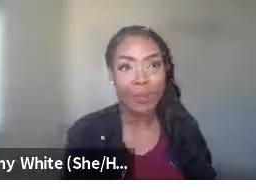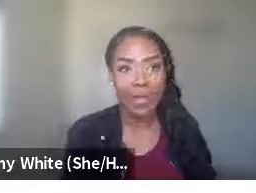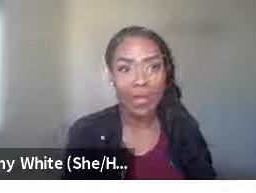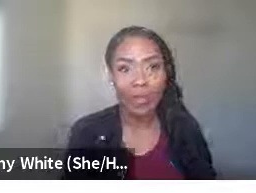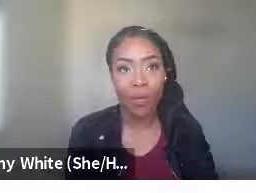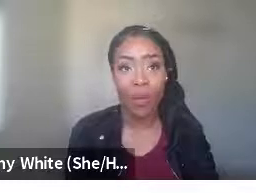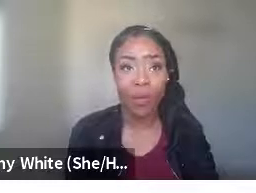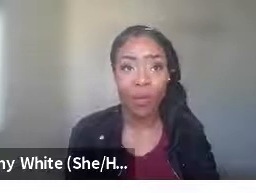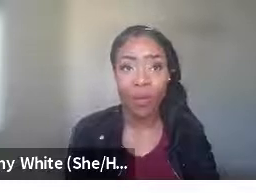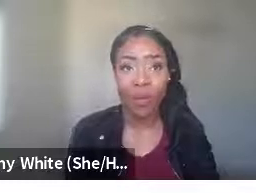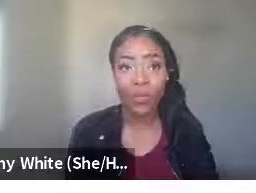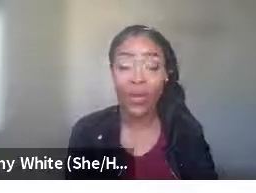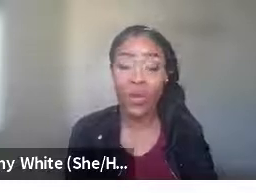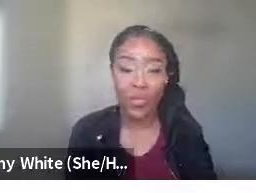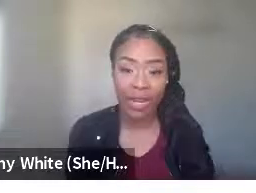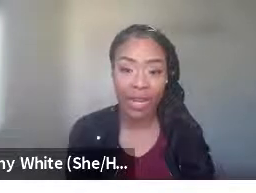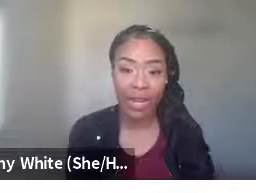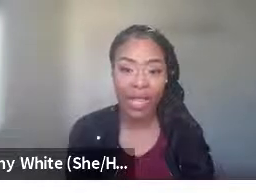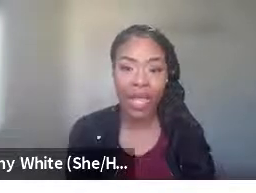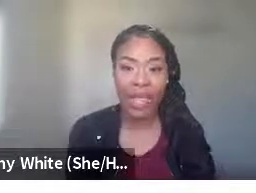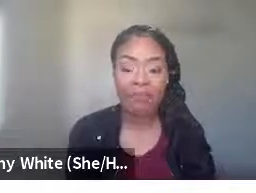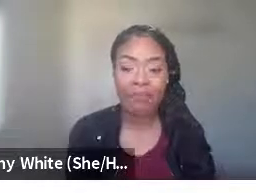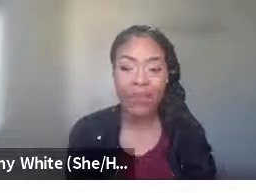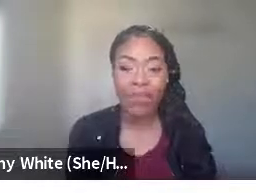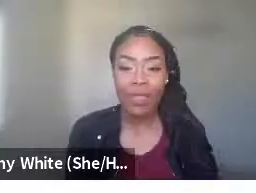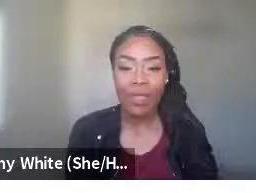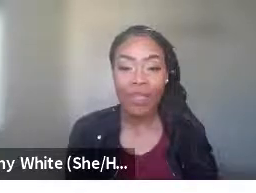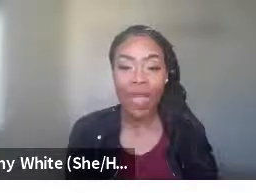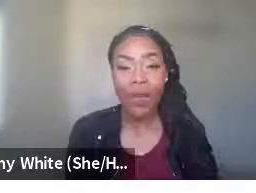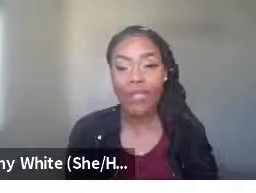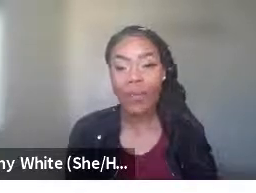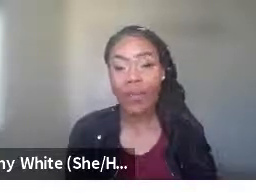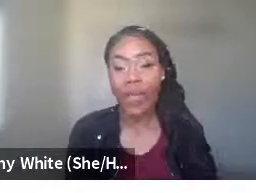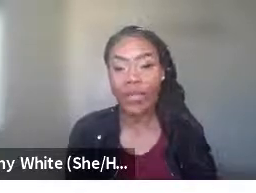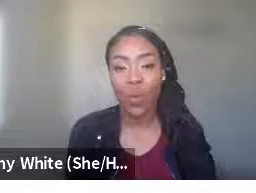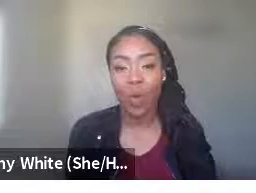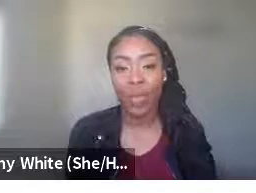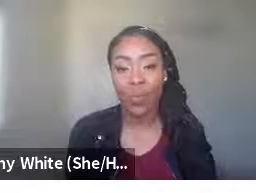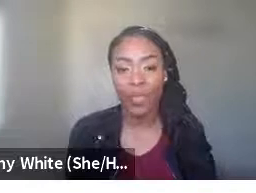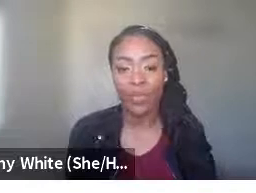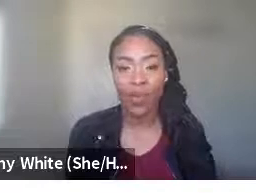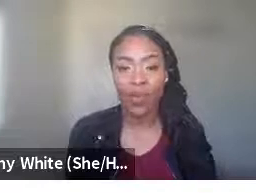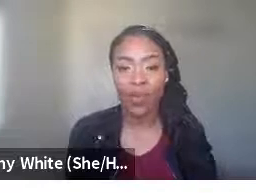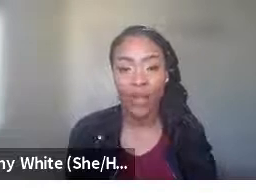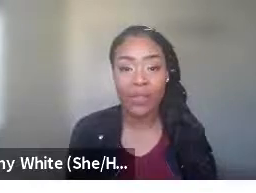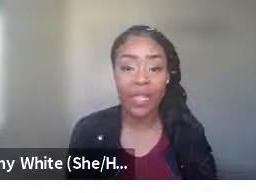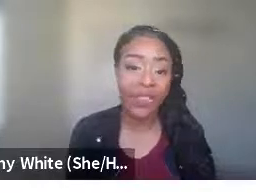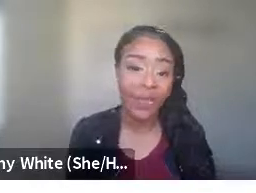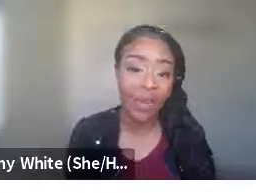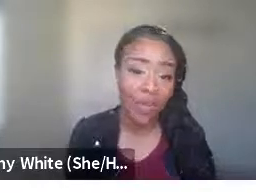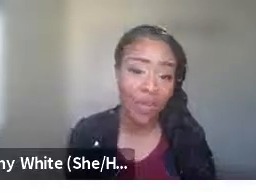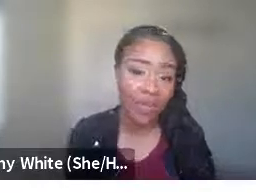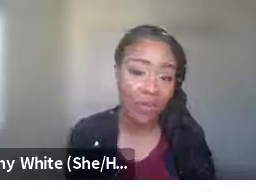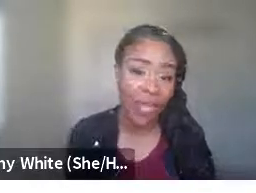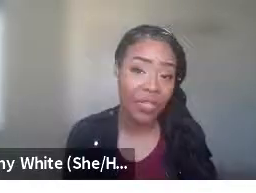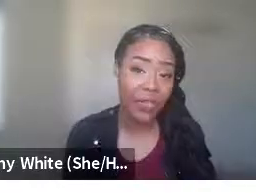for discipline or for nurturing if I was a professional working with these girls? Right. And so this